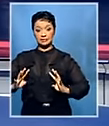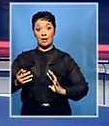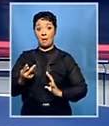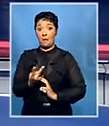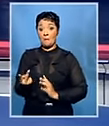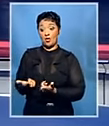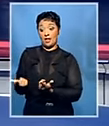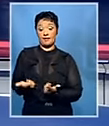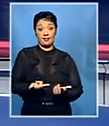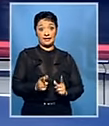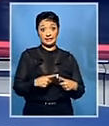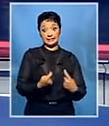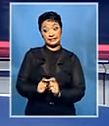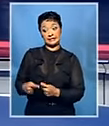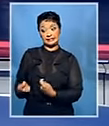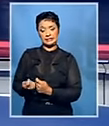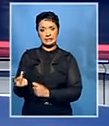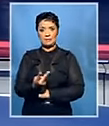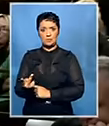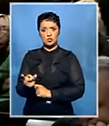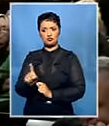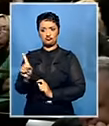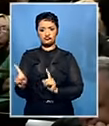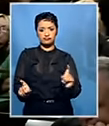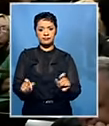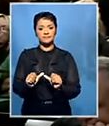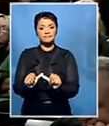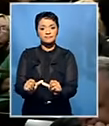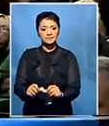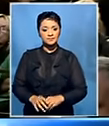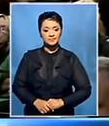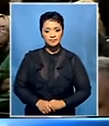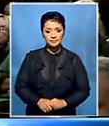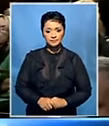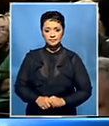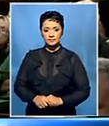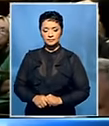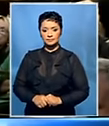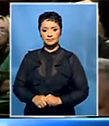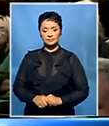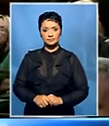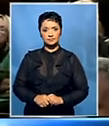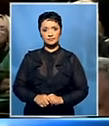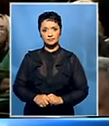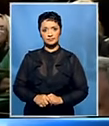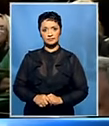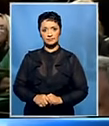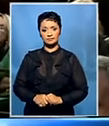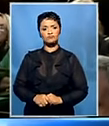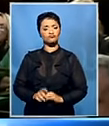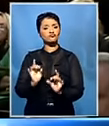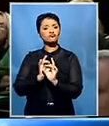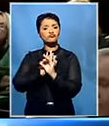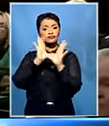defense's legal acumen was tested. It was clear a